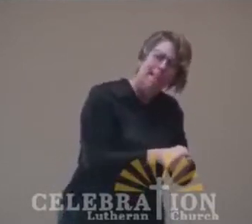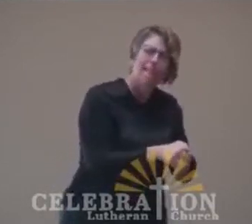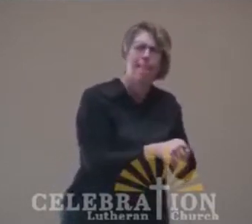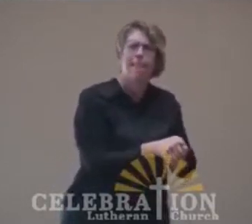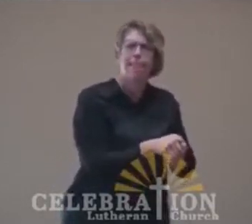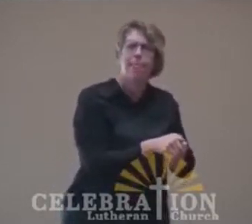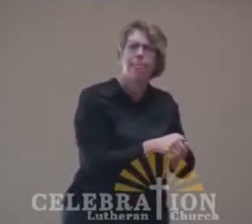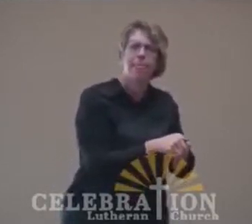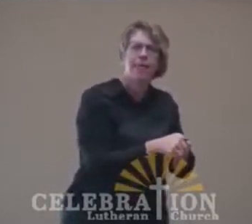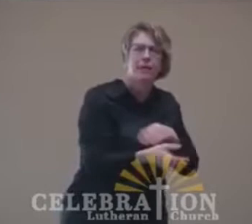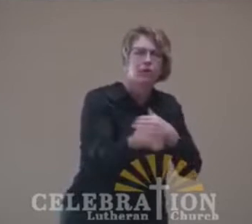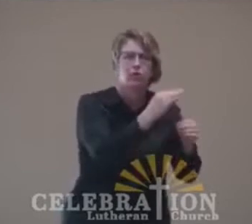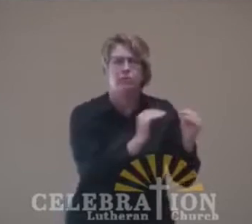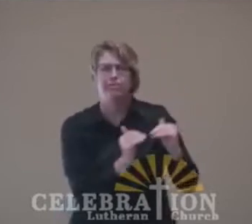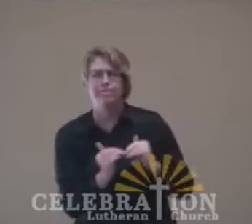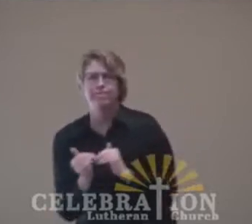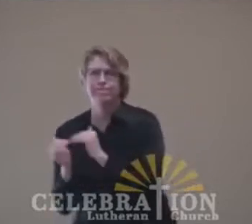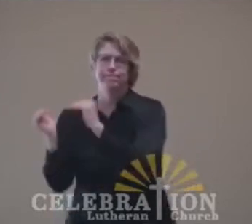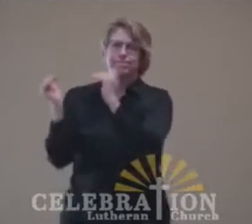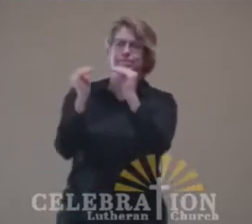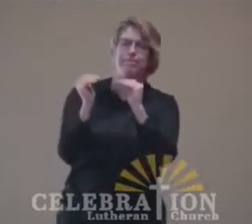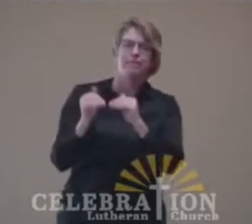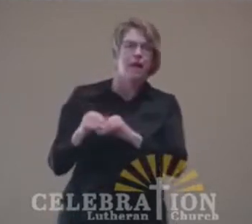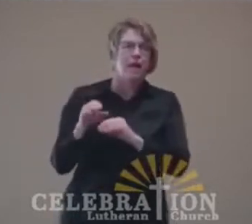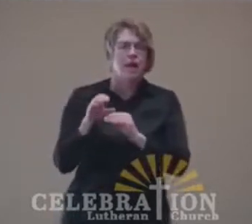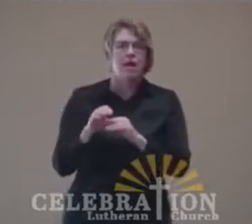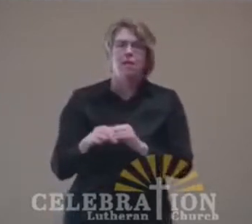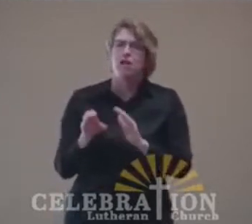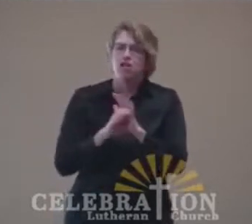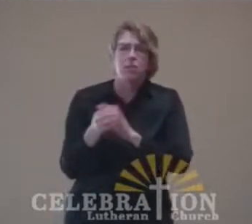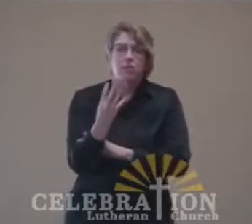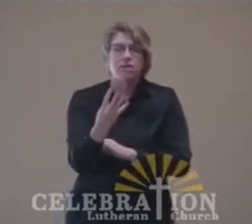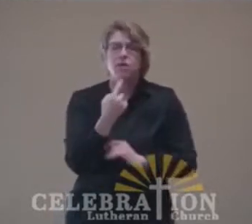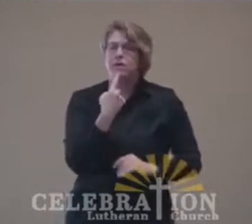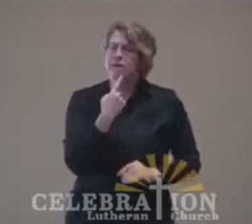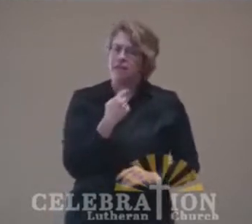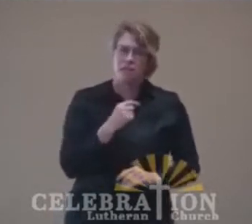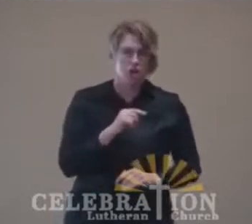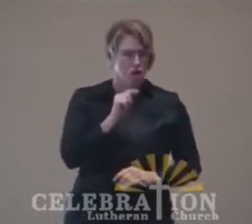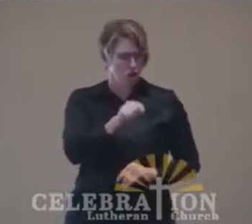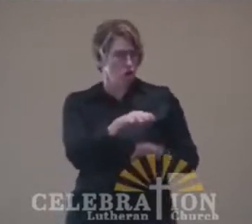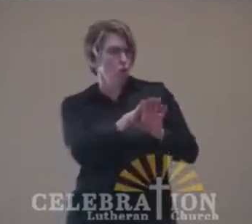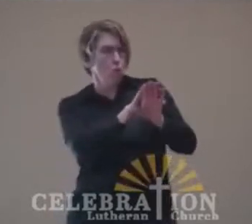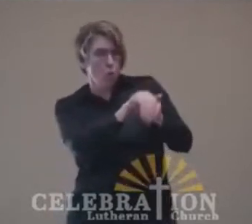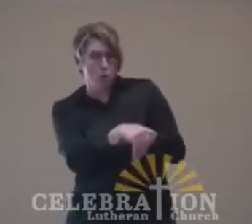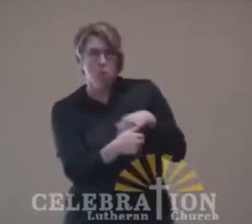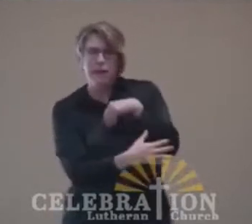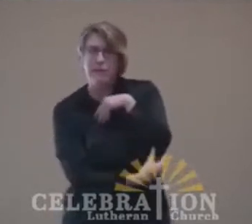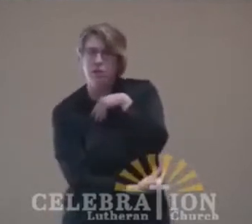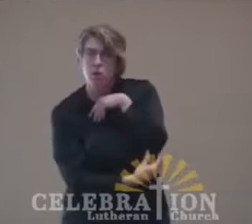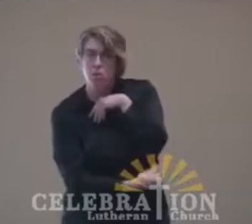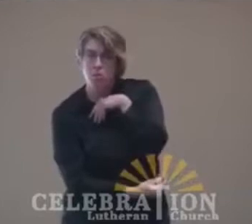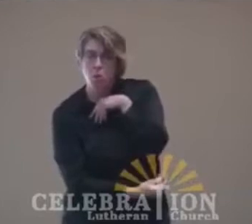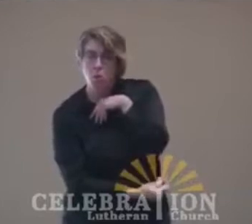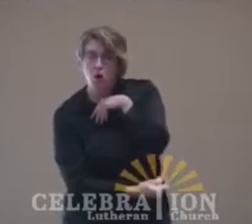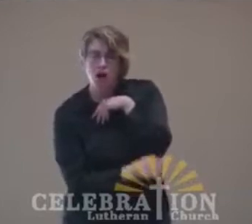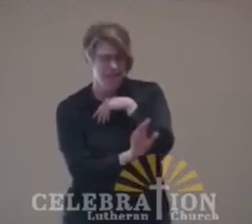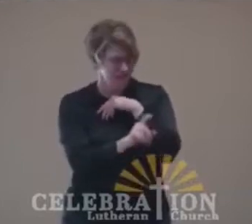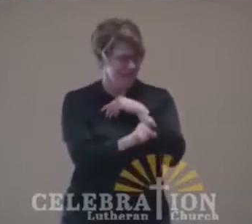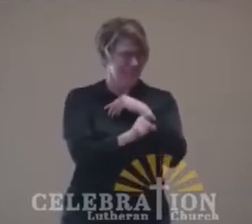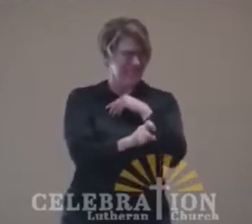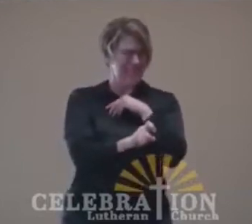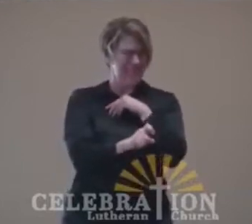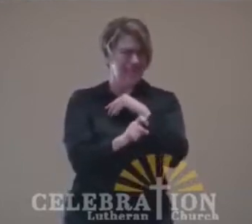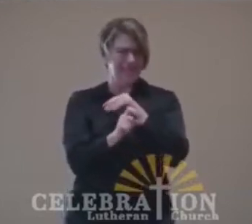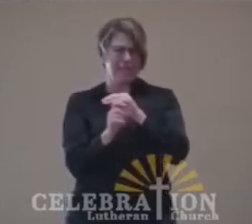way. Again from chapter four, hear this word, you who oppress the poor, who crush the needy.